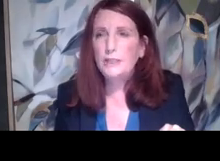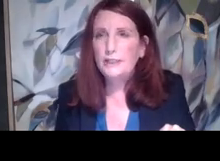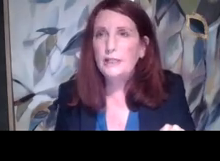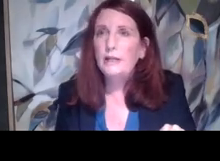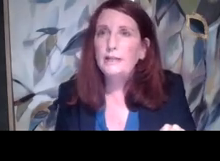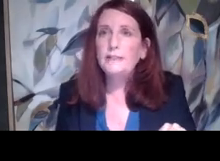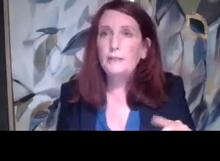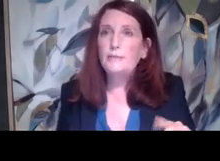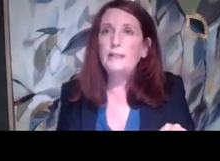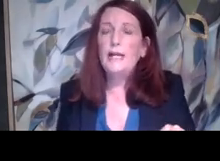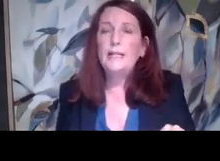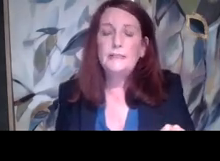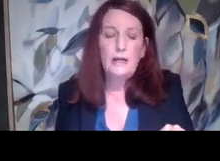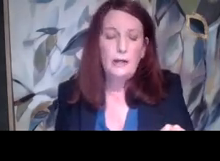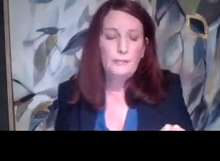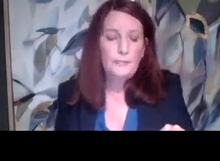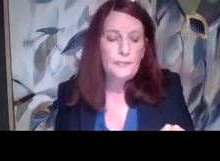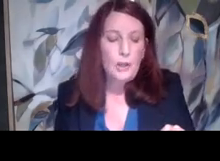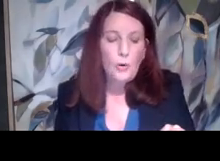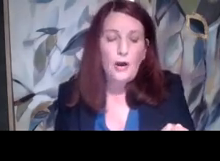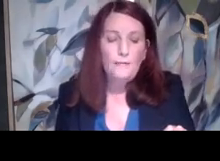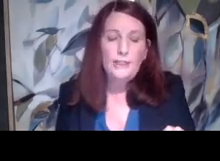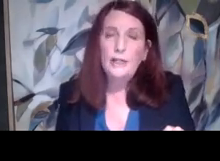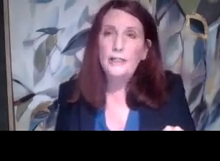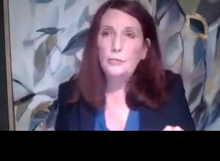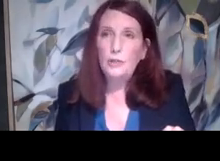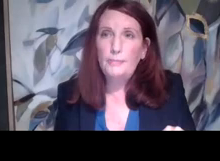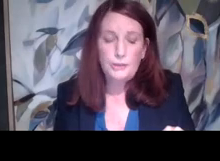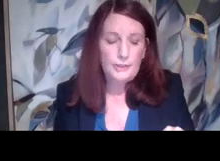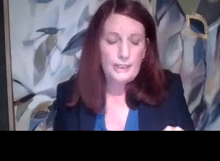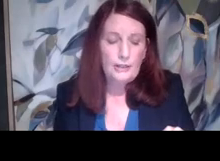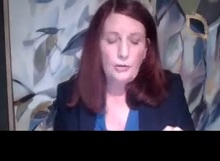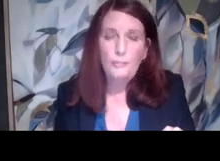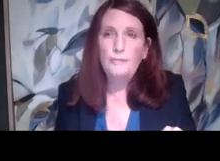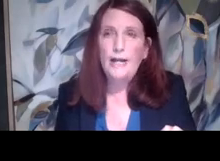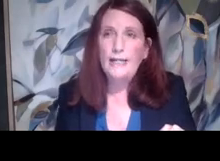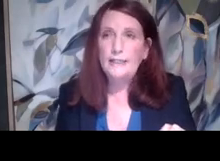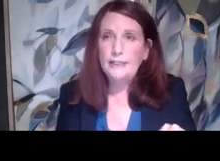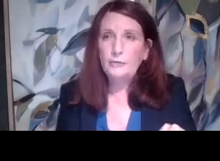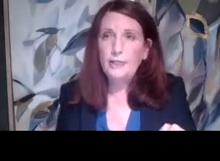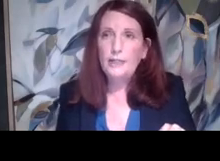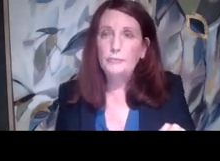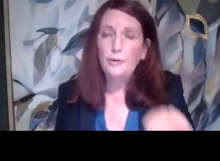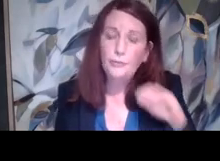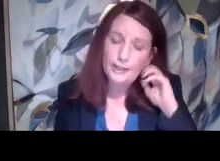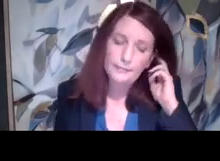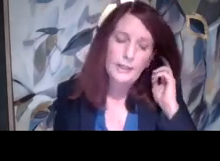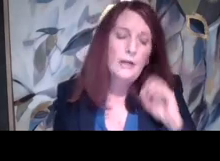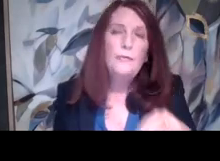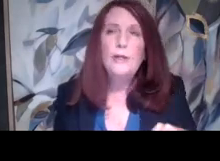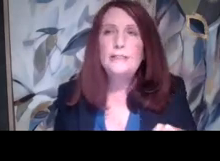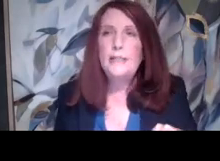of disability. That's something that, um, we're offering an unequal opportunity or providing a segregated program.